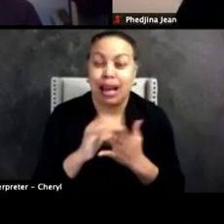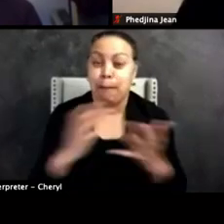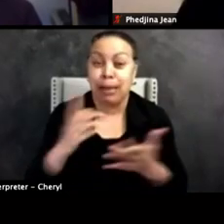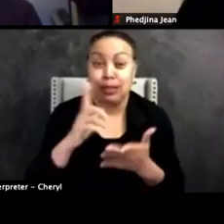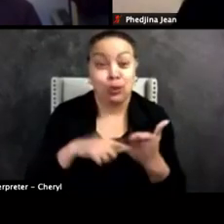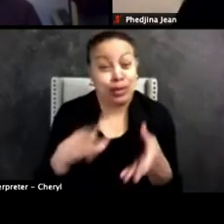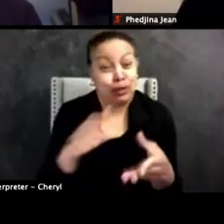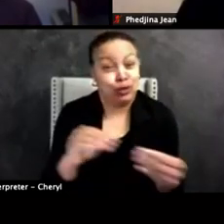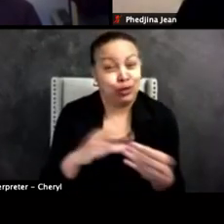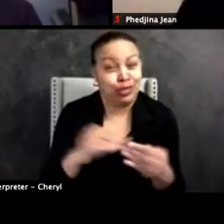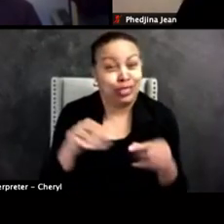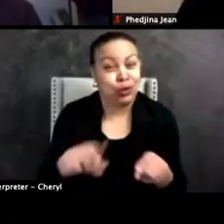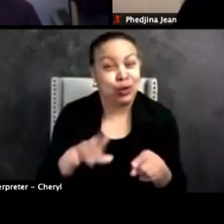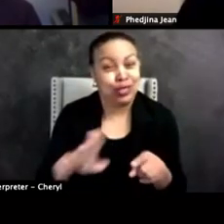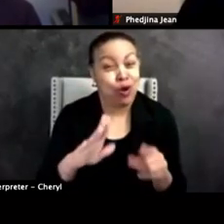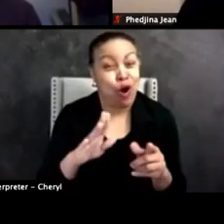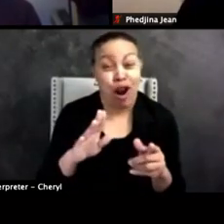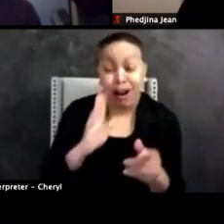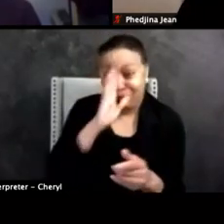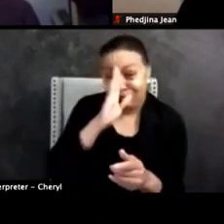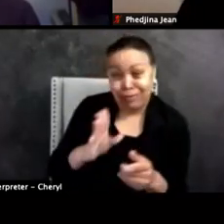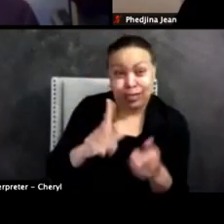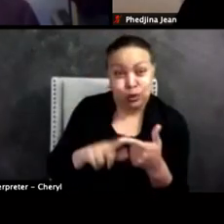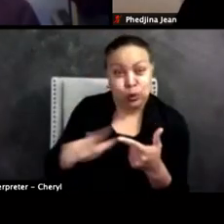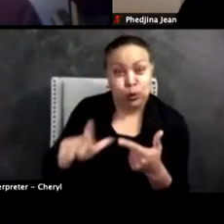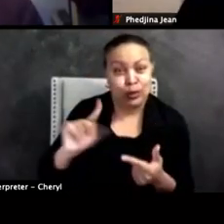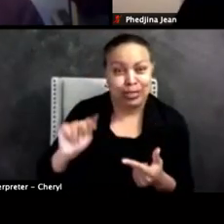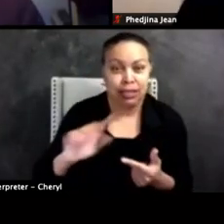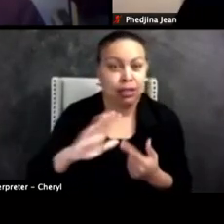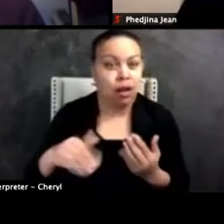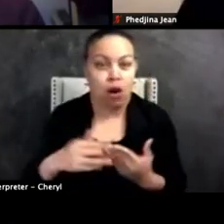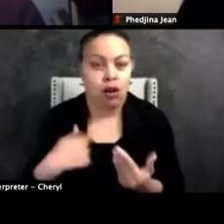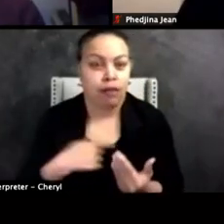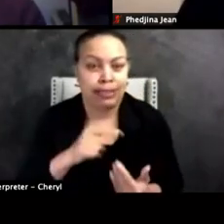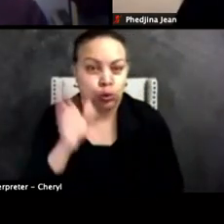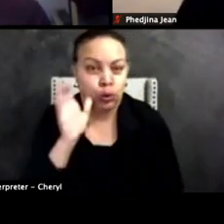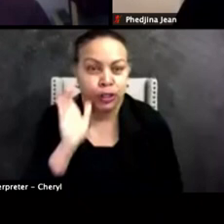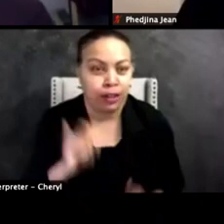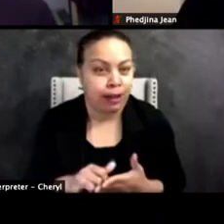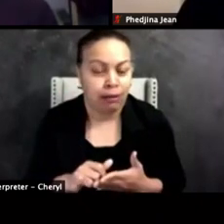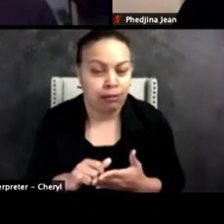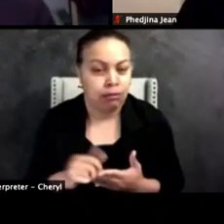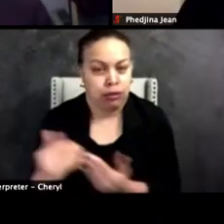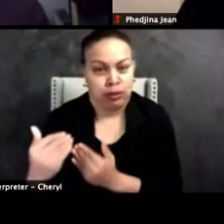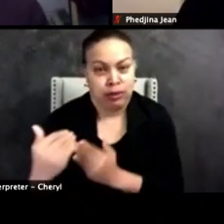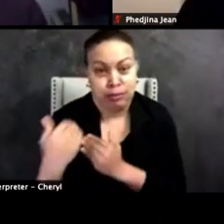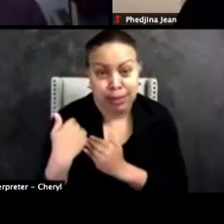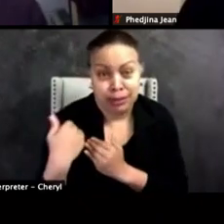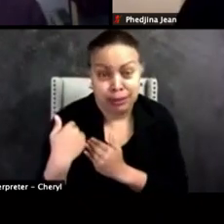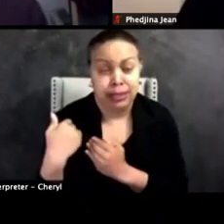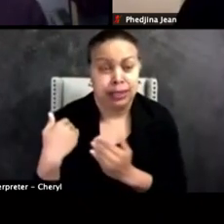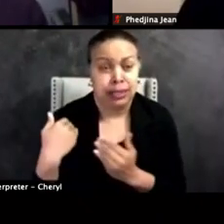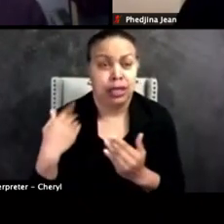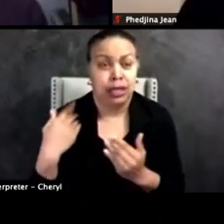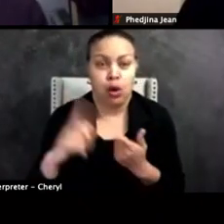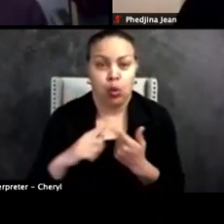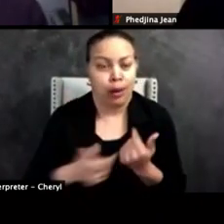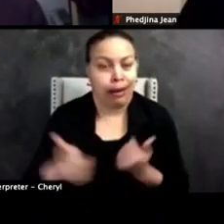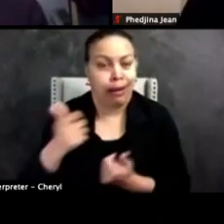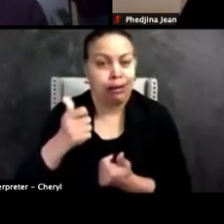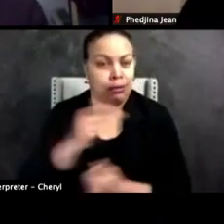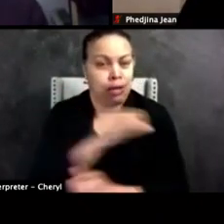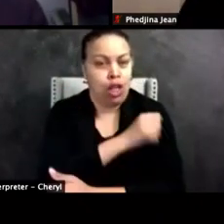in your remarks to Lieutenant Pedrini, all of us need to hear, right? The responsibility we have when we're in positions of authority,